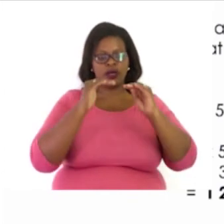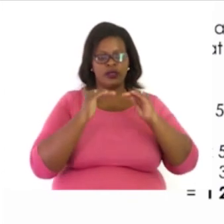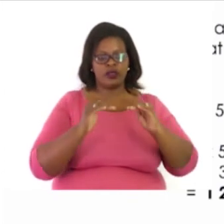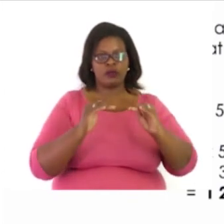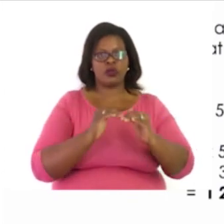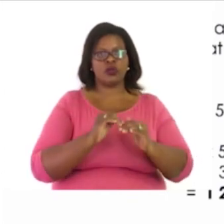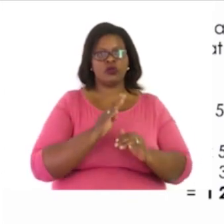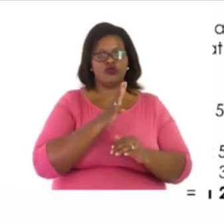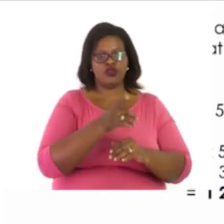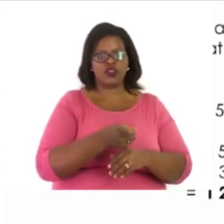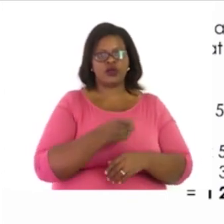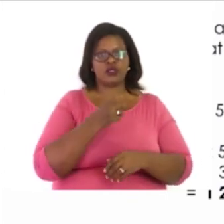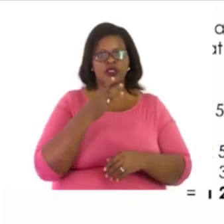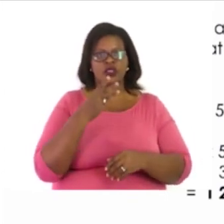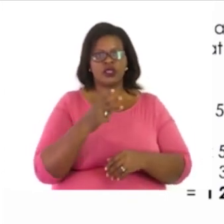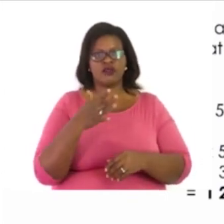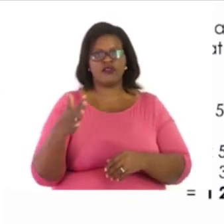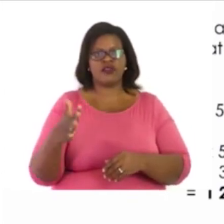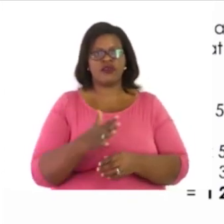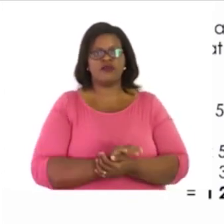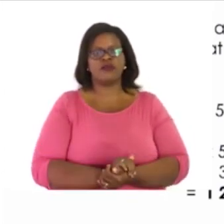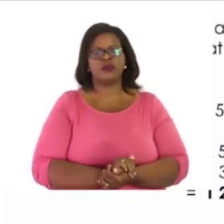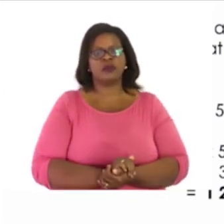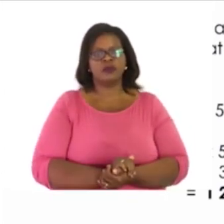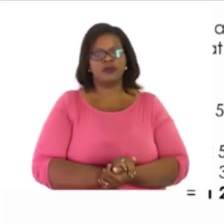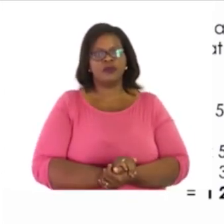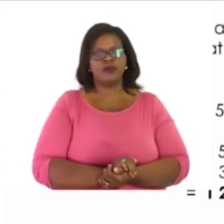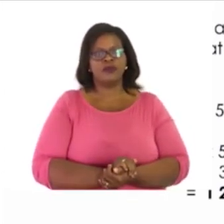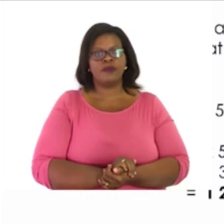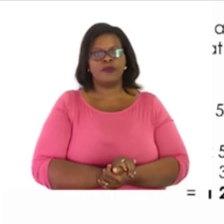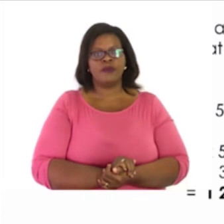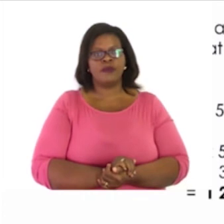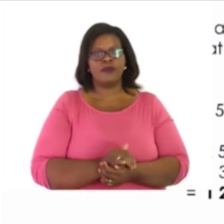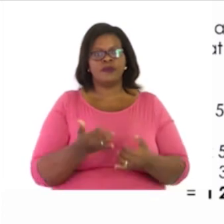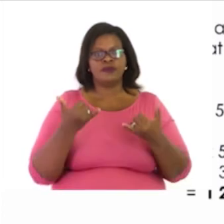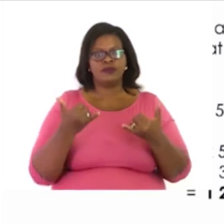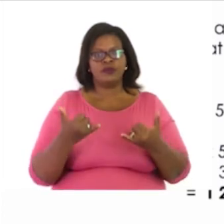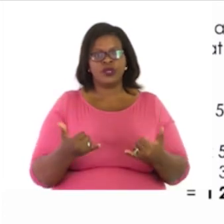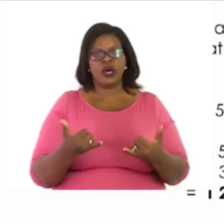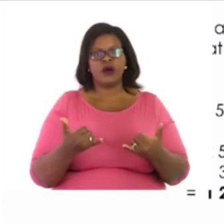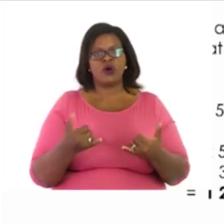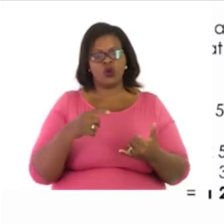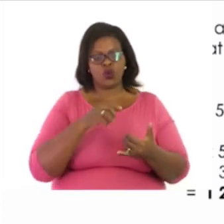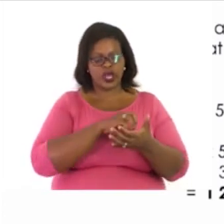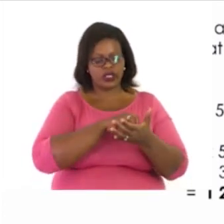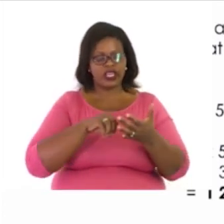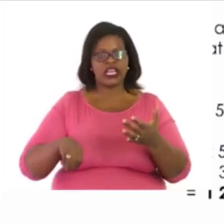4,355. And now we minus it from each other.